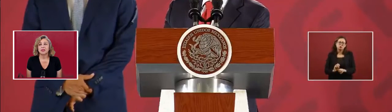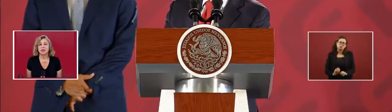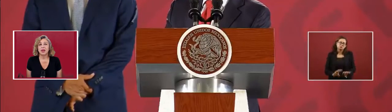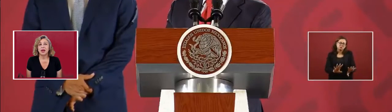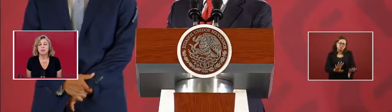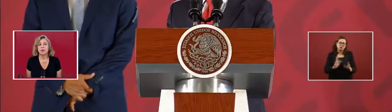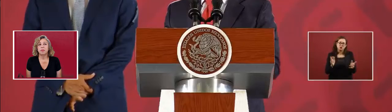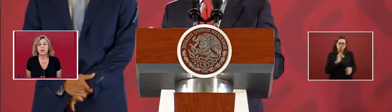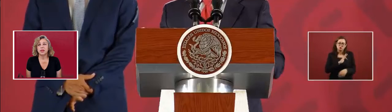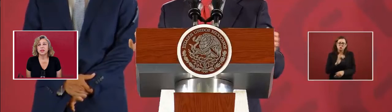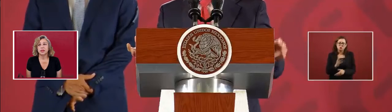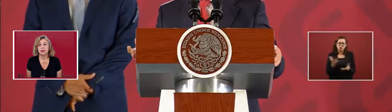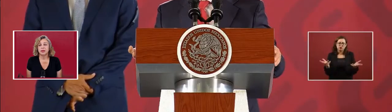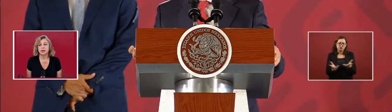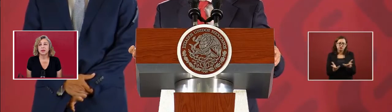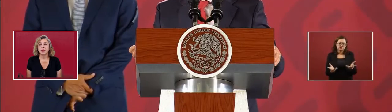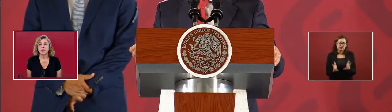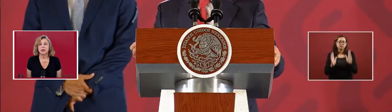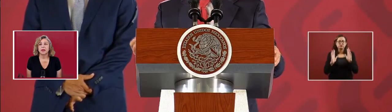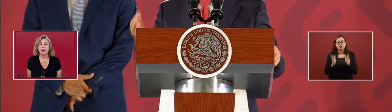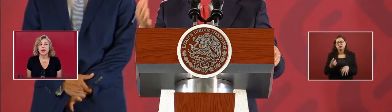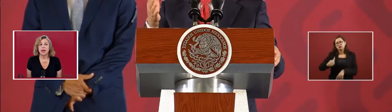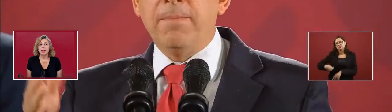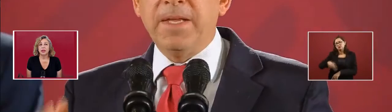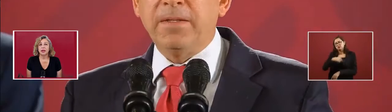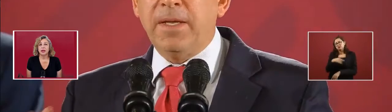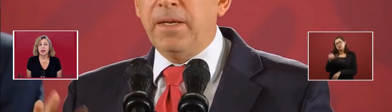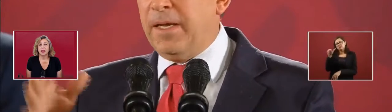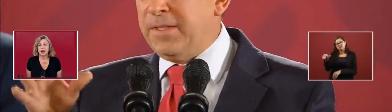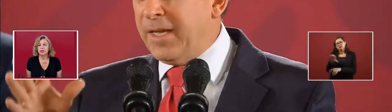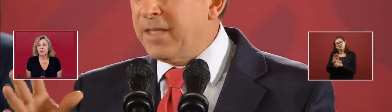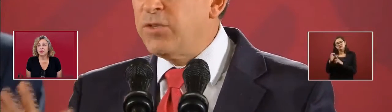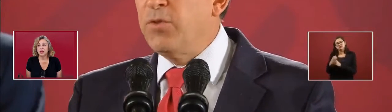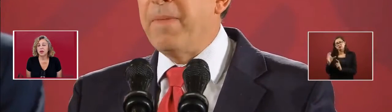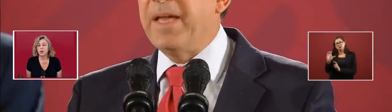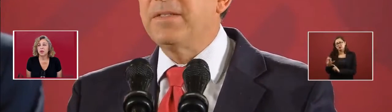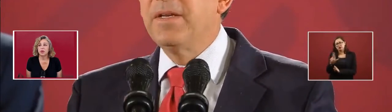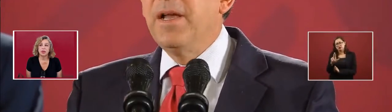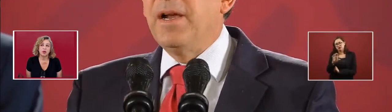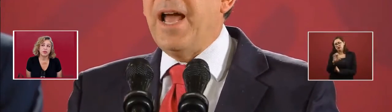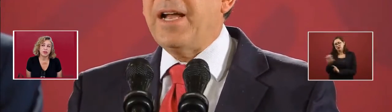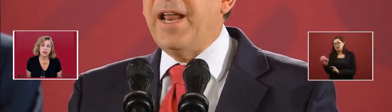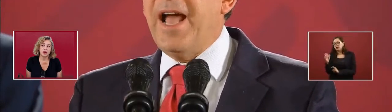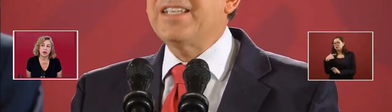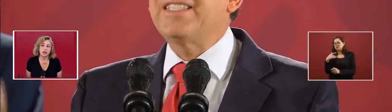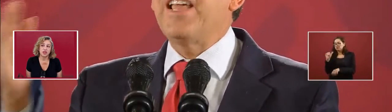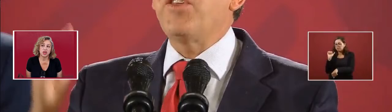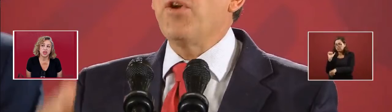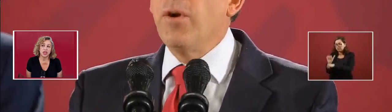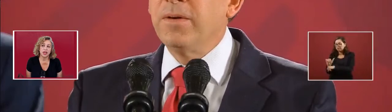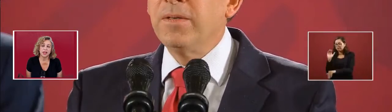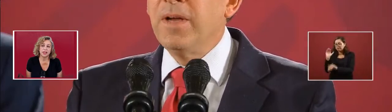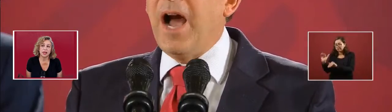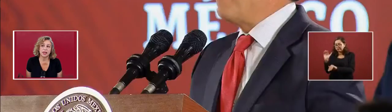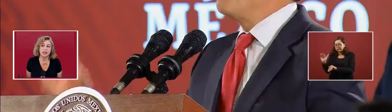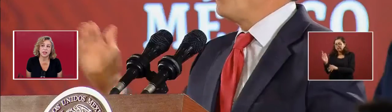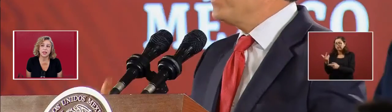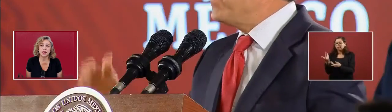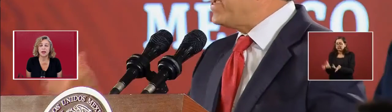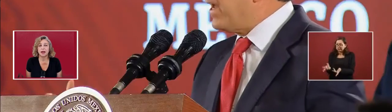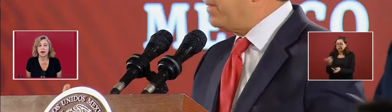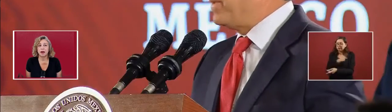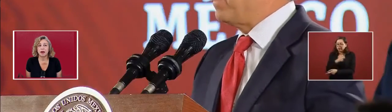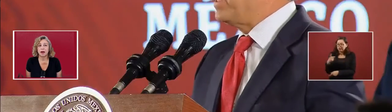So, they had a permit that allowed them to get away with overcharging excess